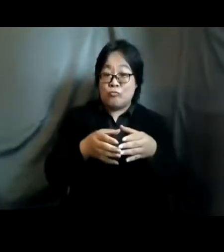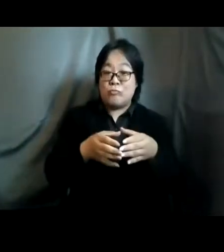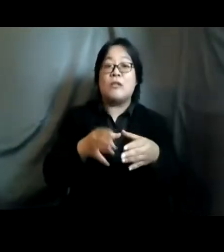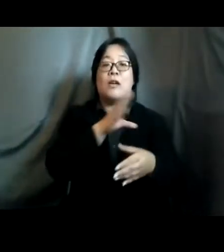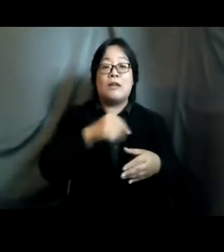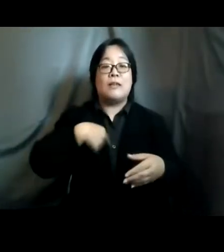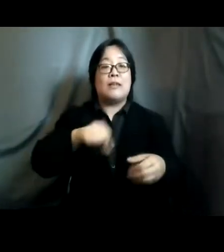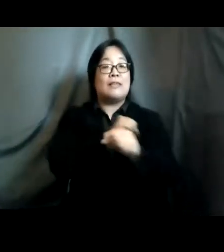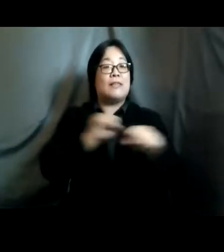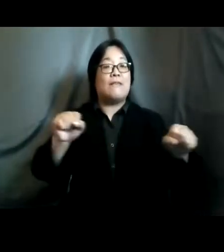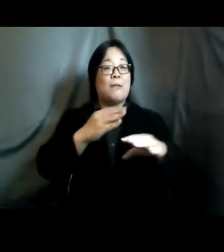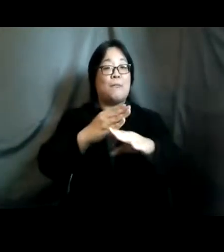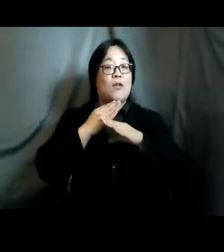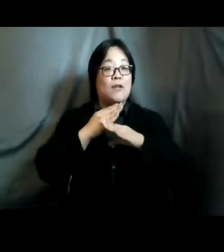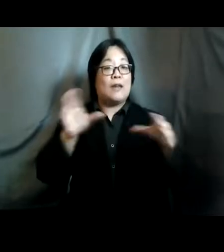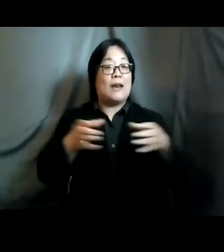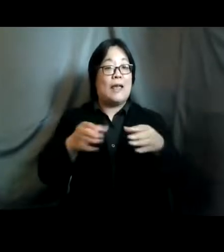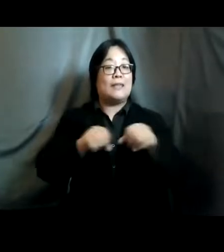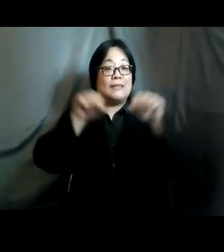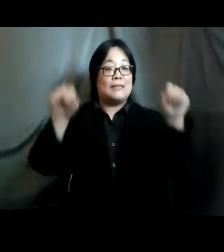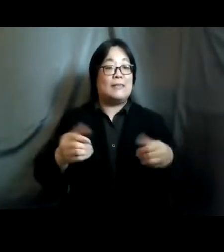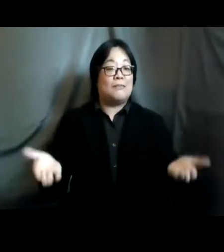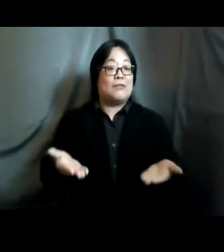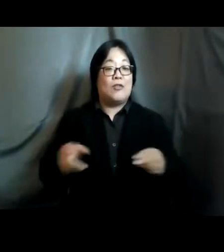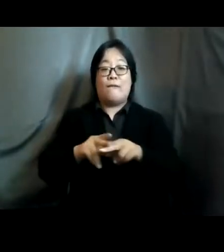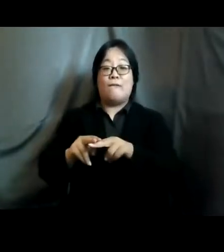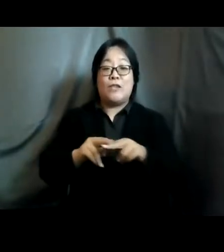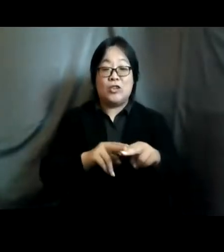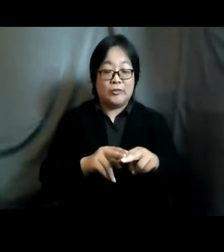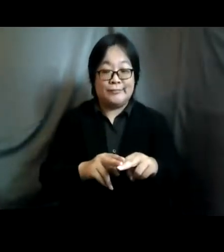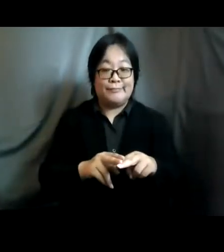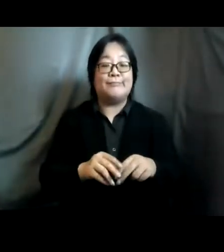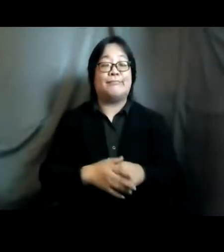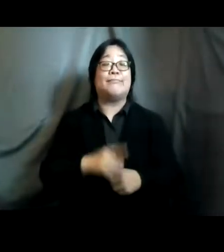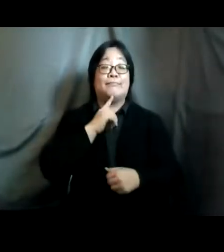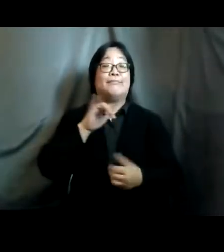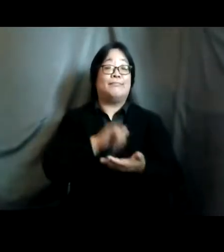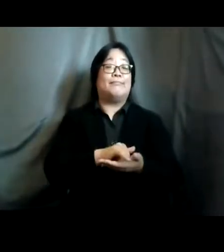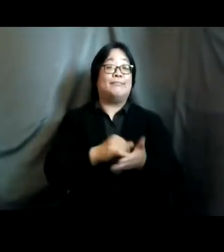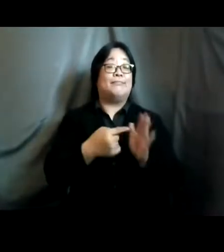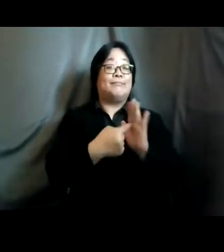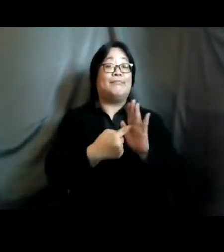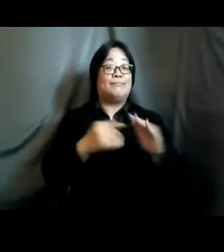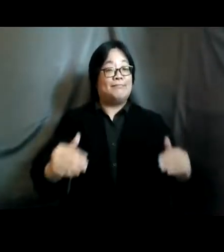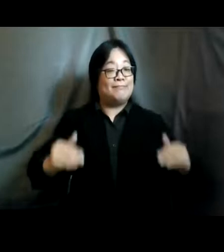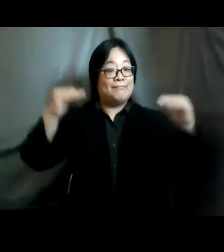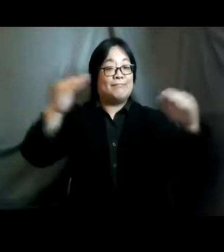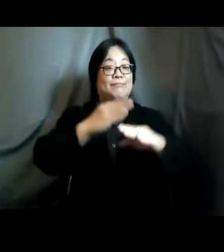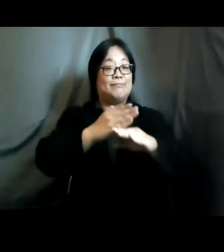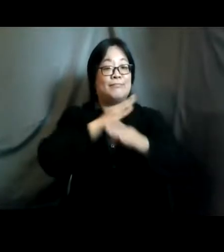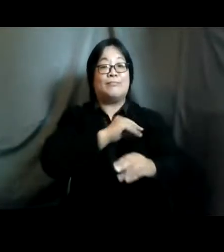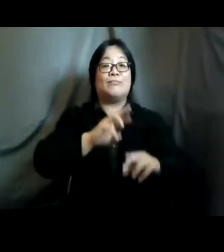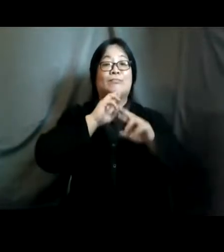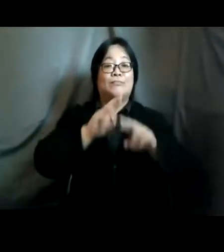protection cluster system here in fiji and this is of course to rapidly advance prevention and response against